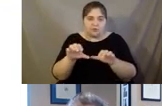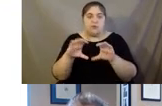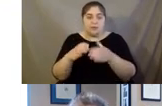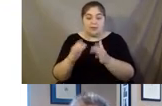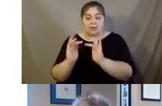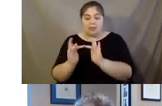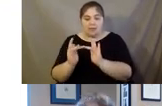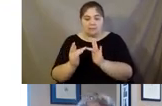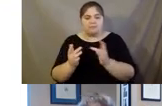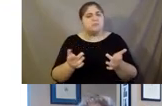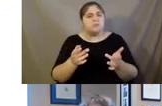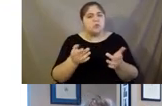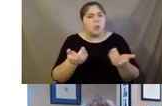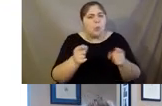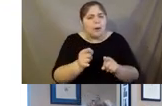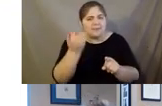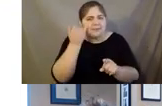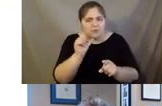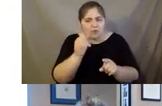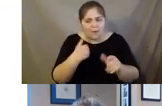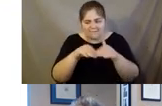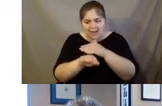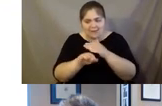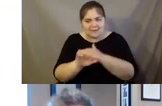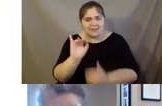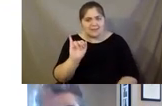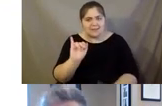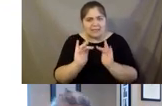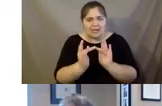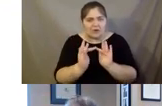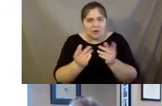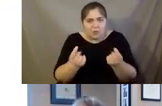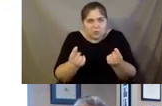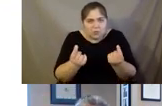happens if you don't have internet and if you don't have access to those things? Next slide.